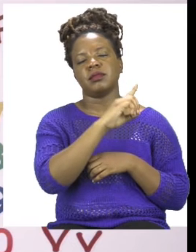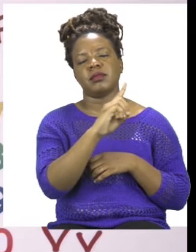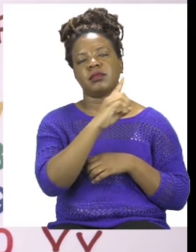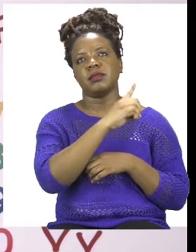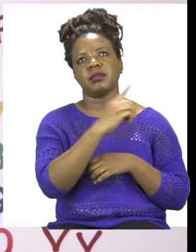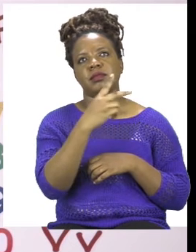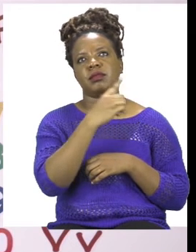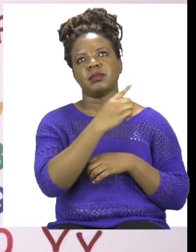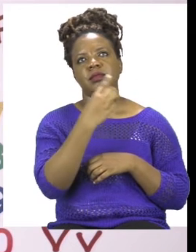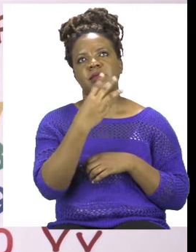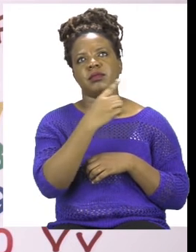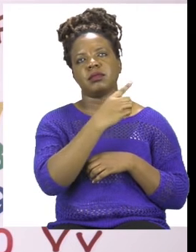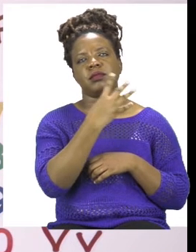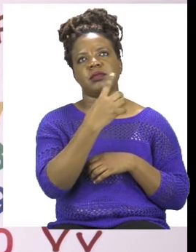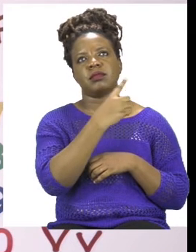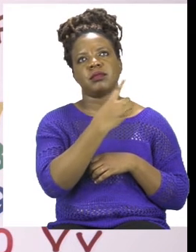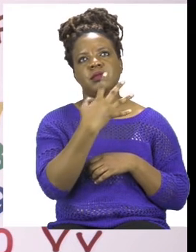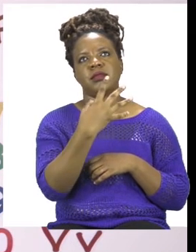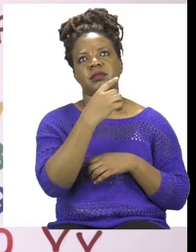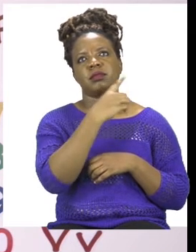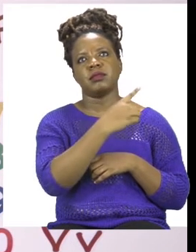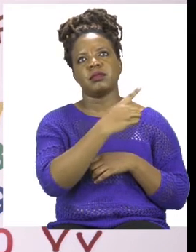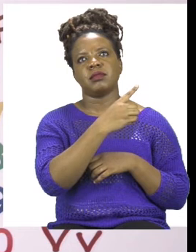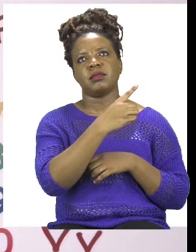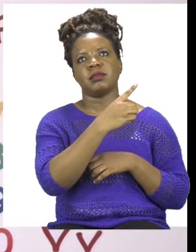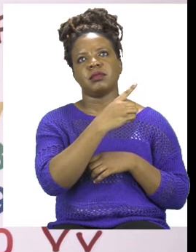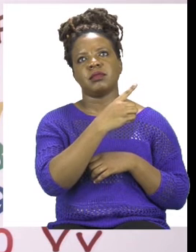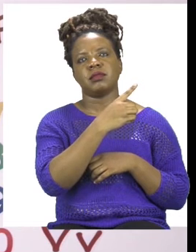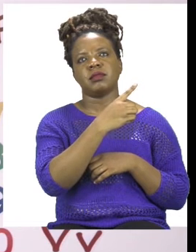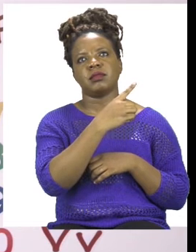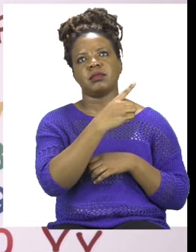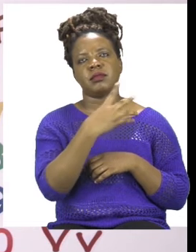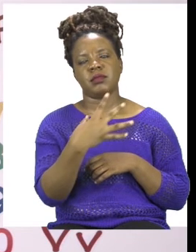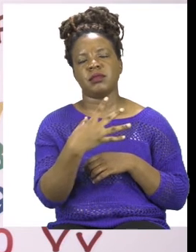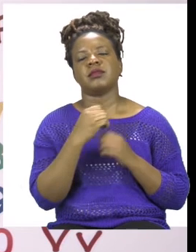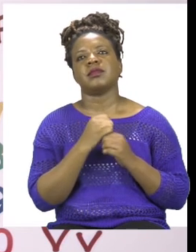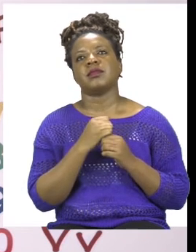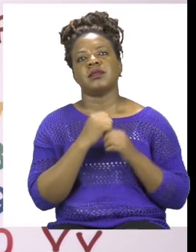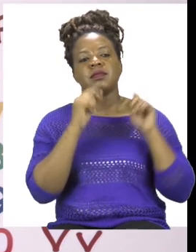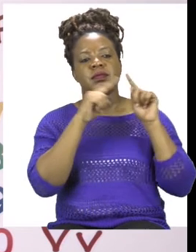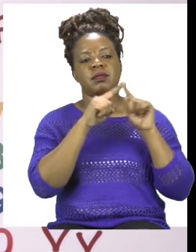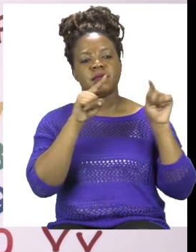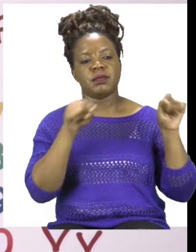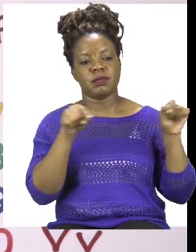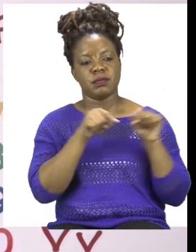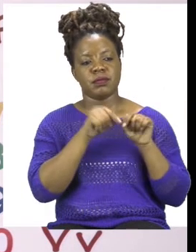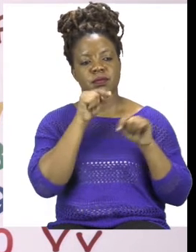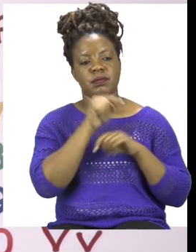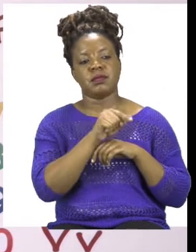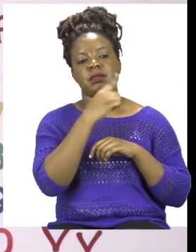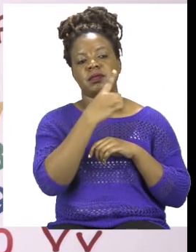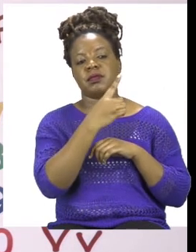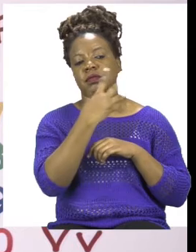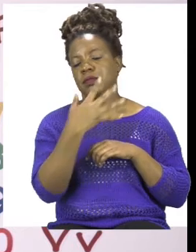11, 12, 13, 14, 15. So there are 15 in this box. Now